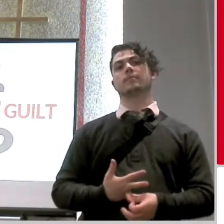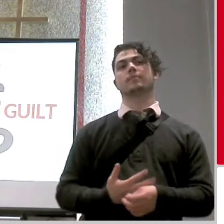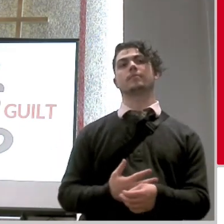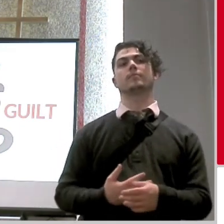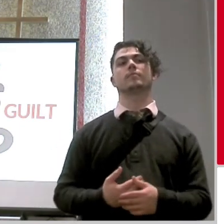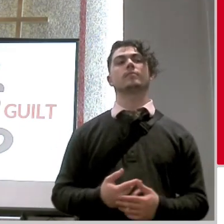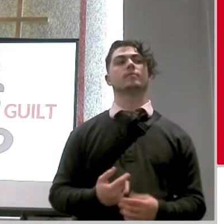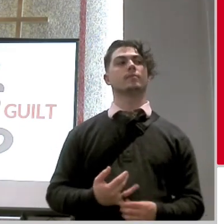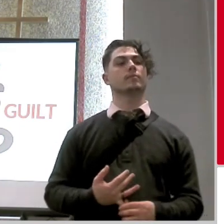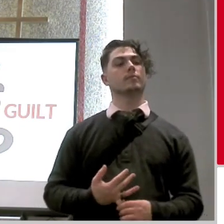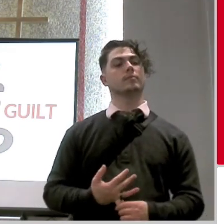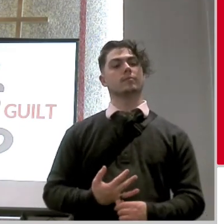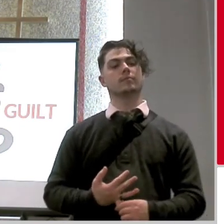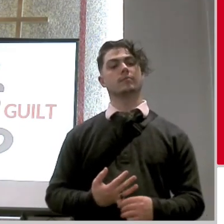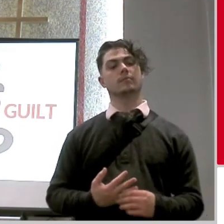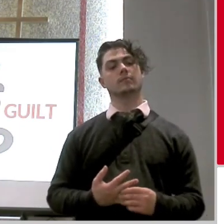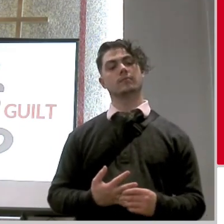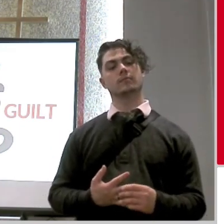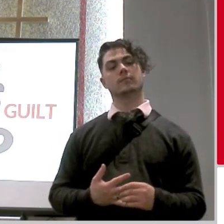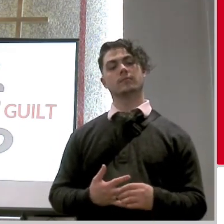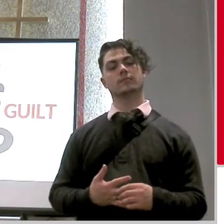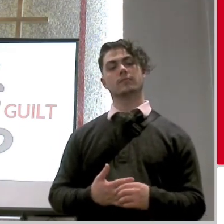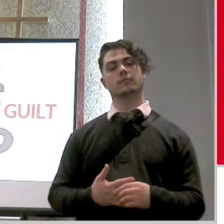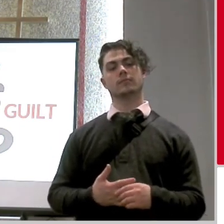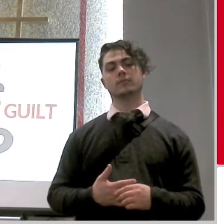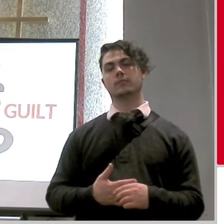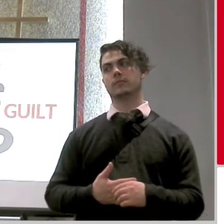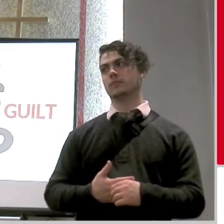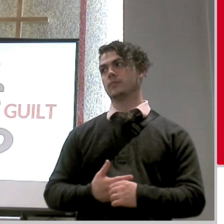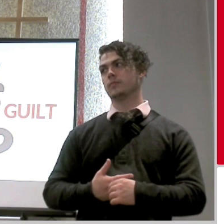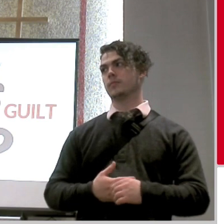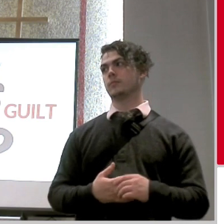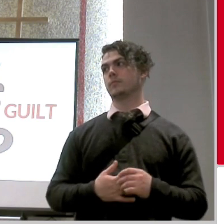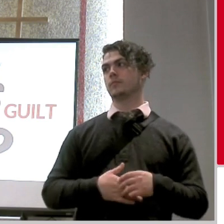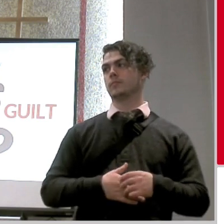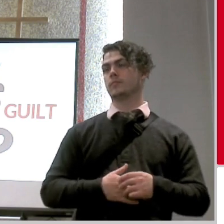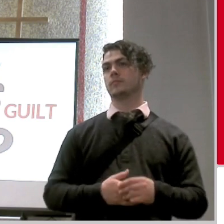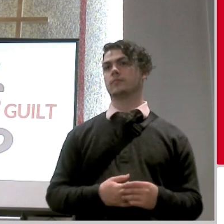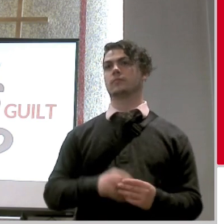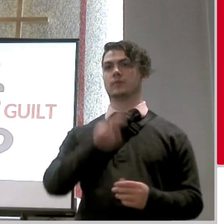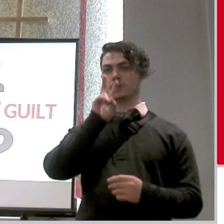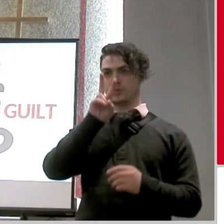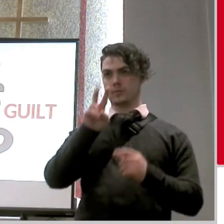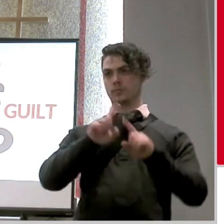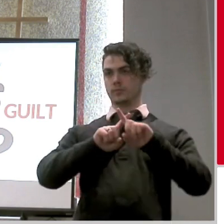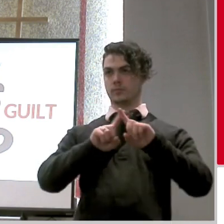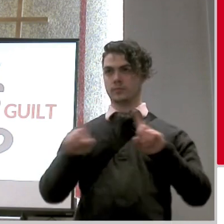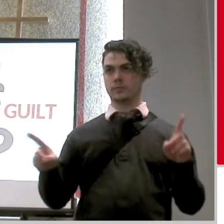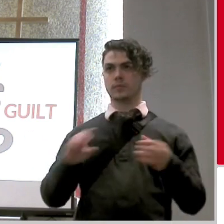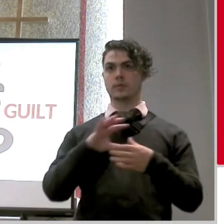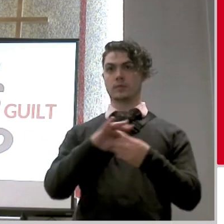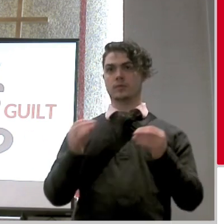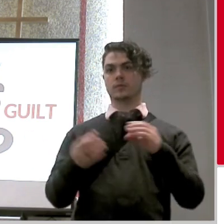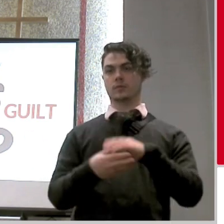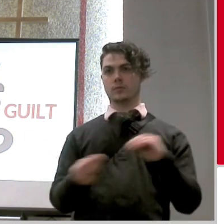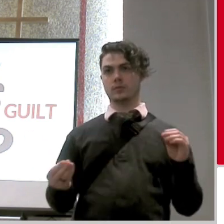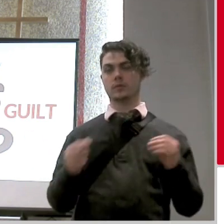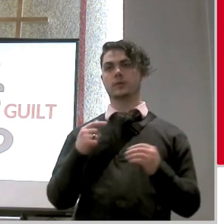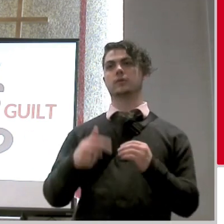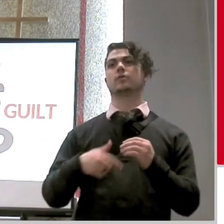perspective we have two characters i think they are good examples of shame versus guilt and how